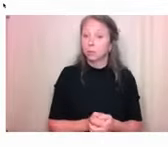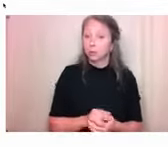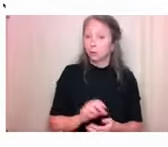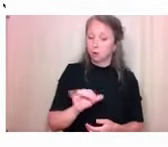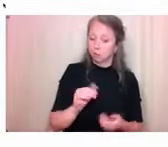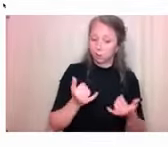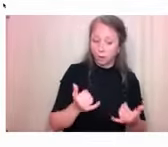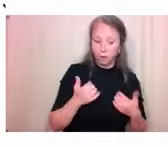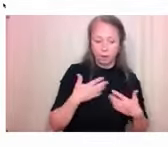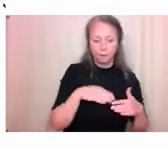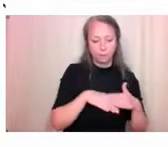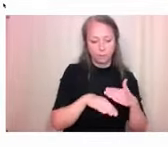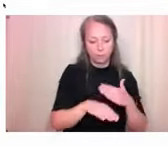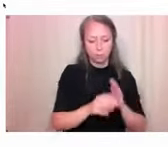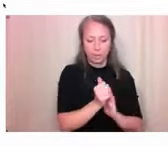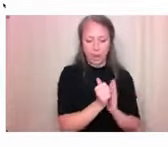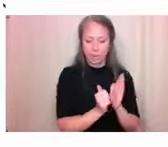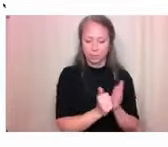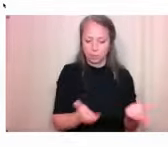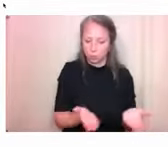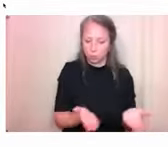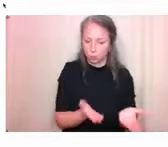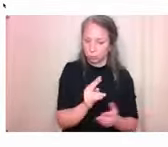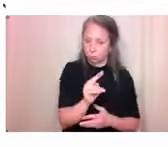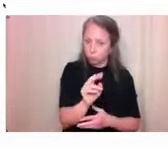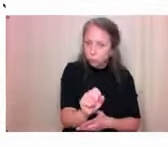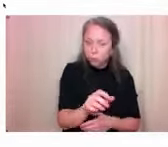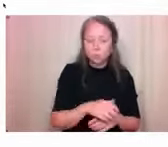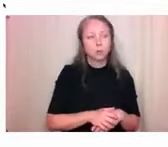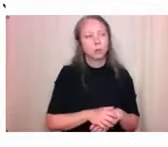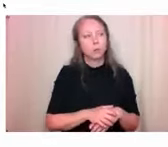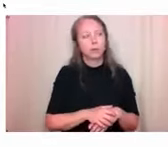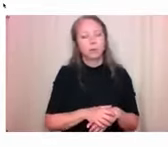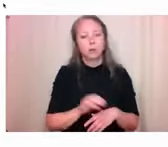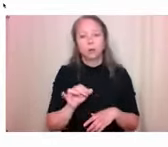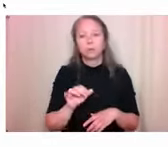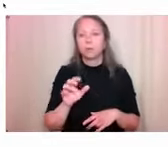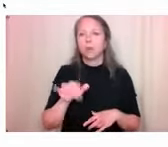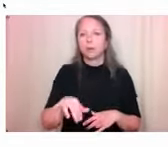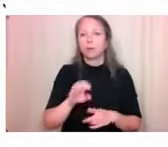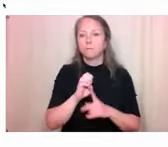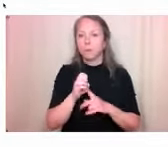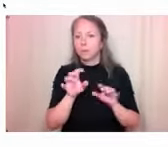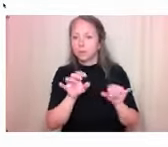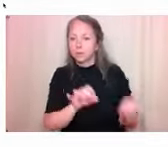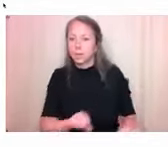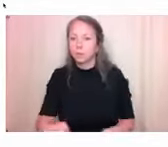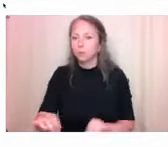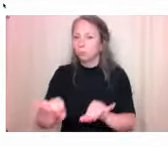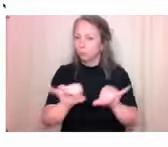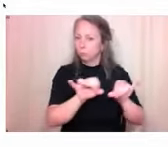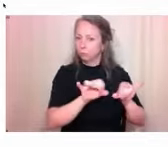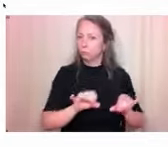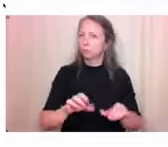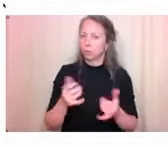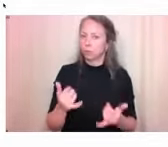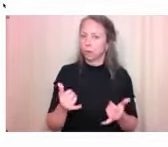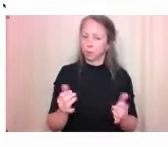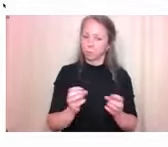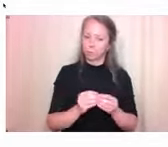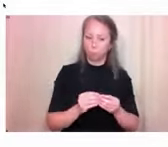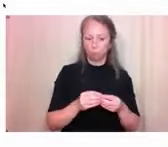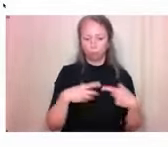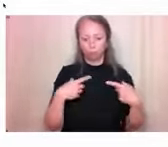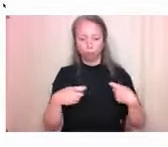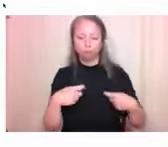and, and moving towards, you know, standards for the built environment, um, in being, you know, regulated in Nova Scotia.